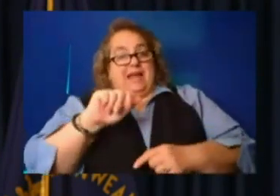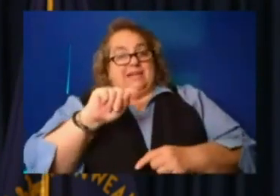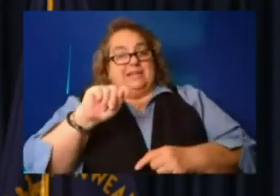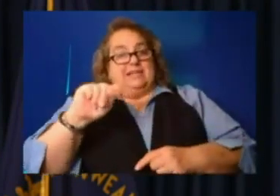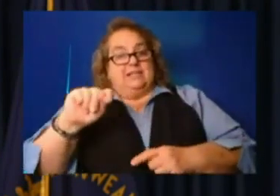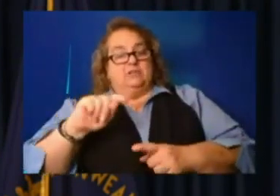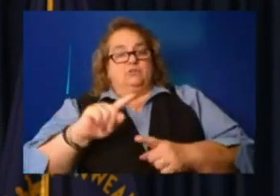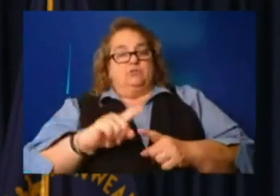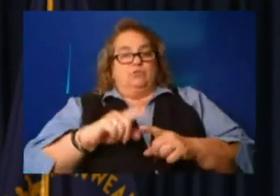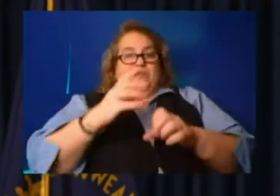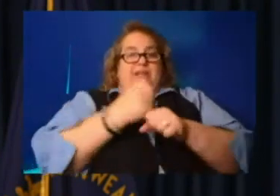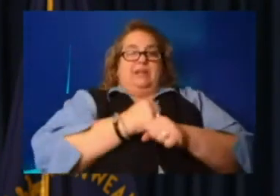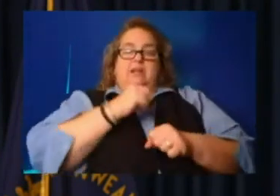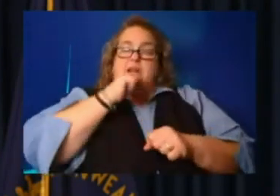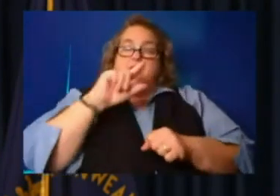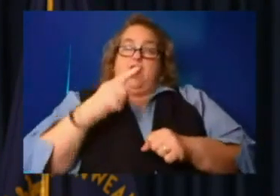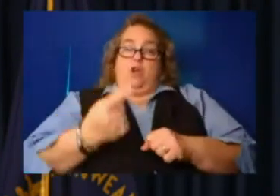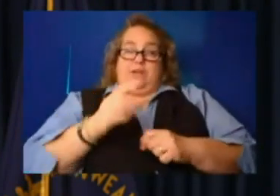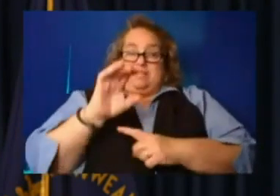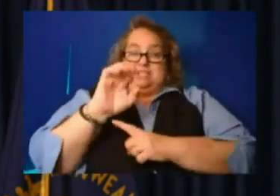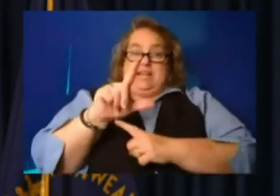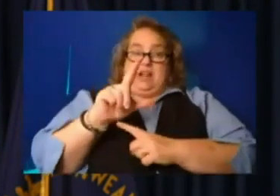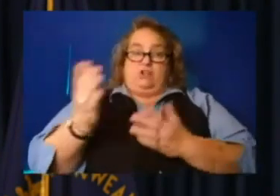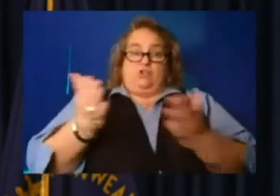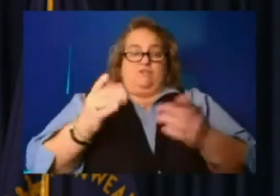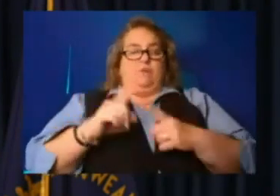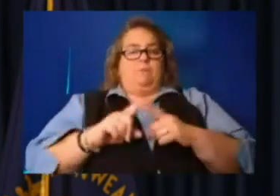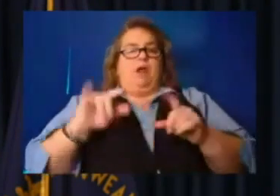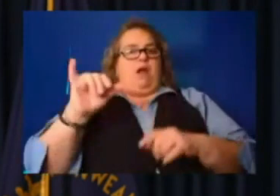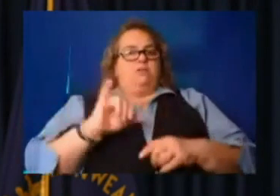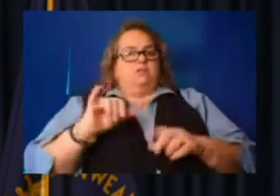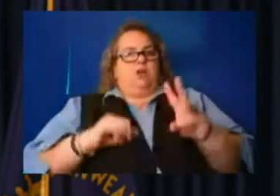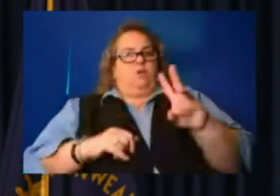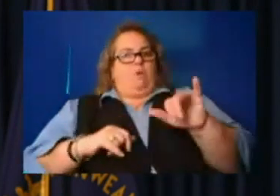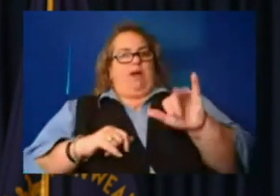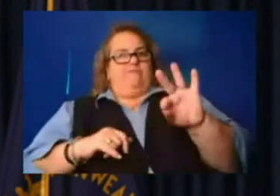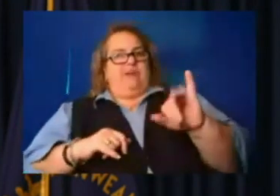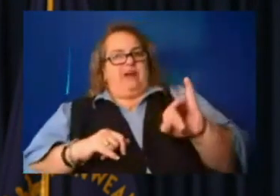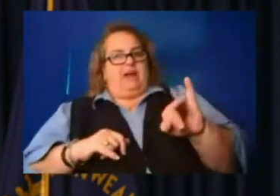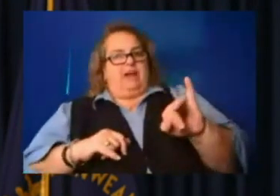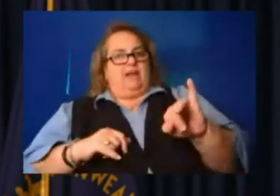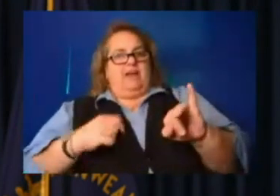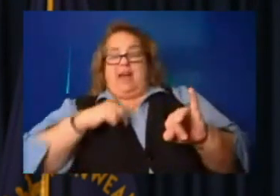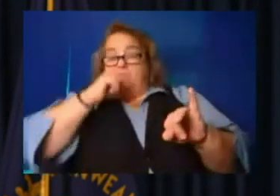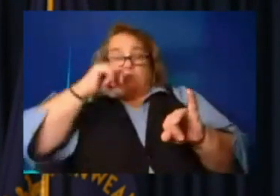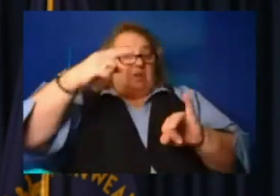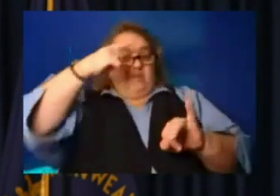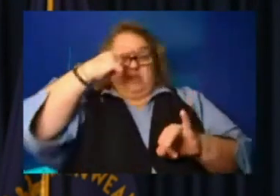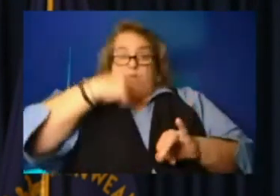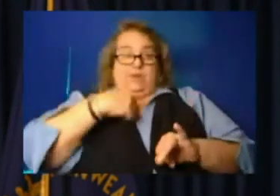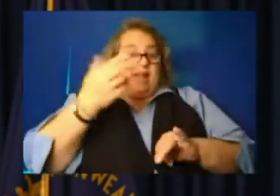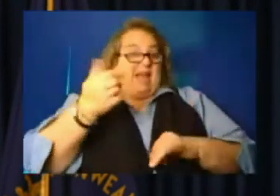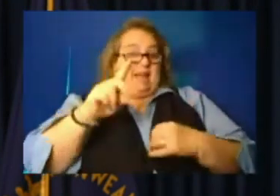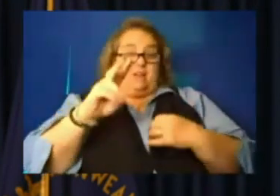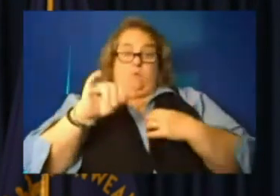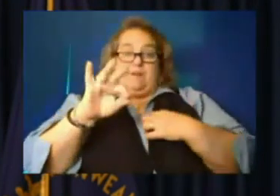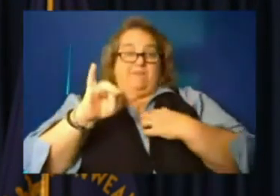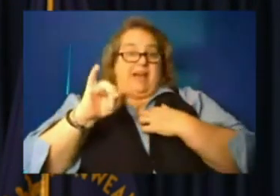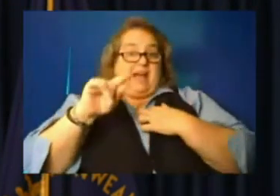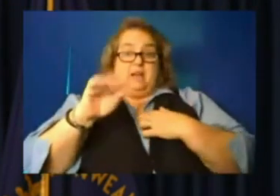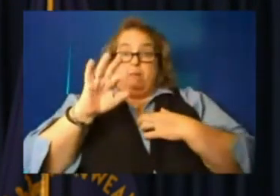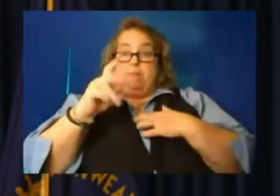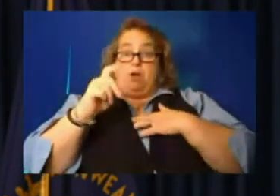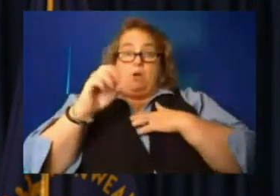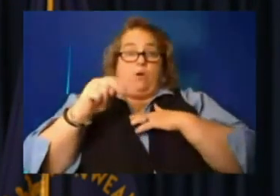cell service, but Wi-Fi. And I don't think we had Wi-Fi at Buckhorn before this. Currently 55